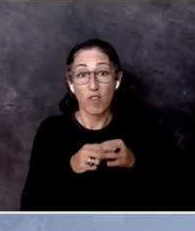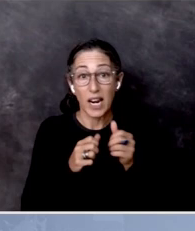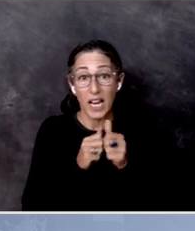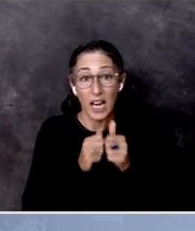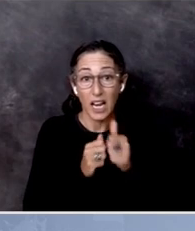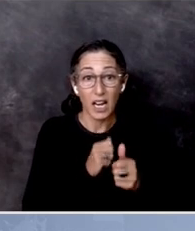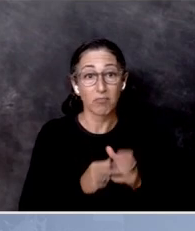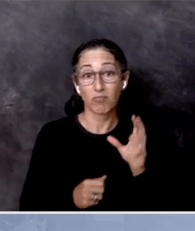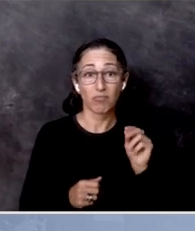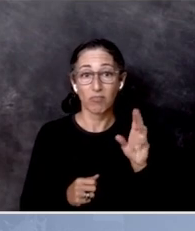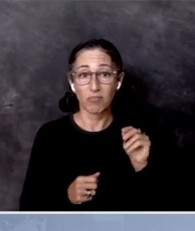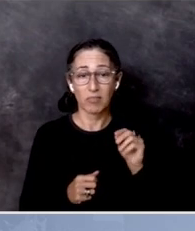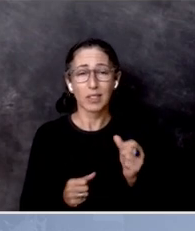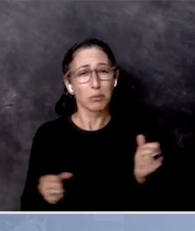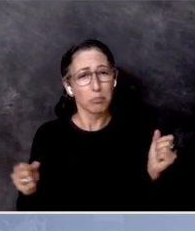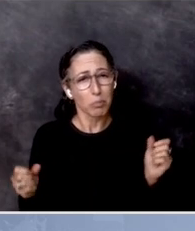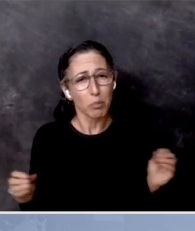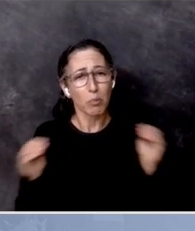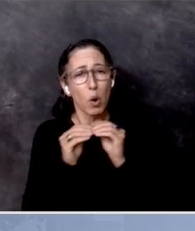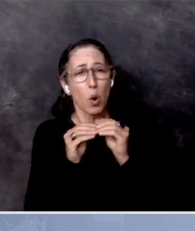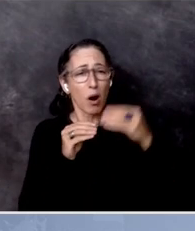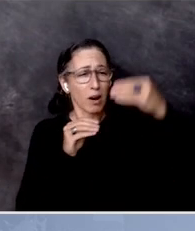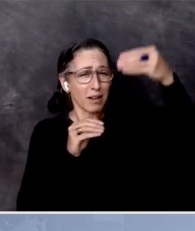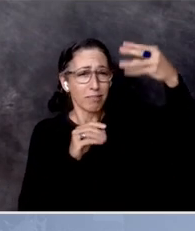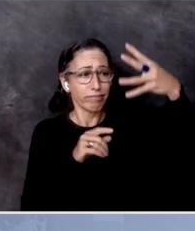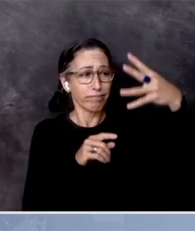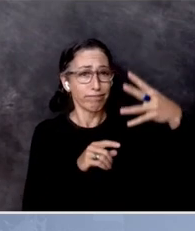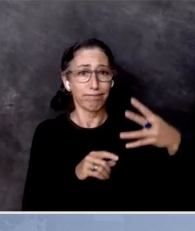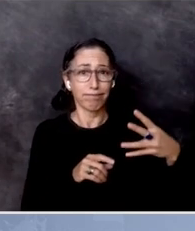So here in Pennsylvania,